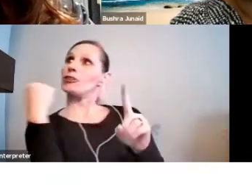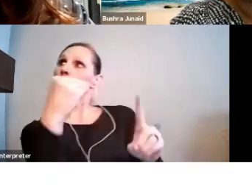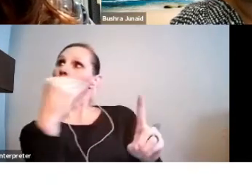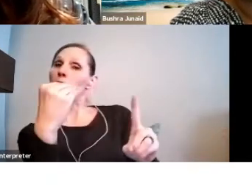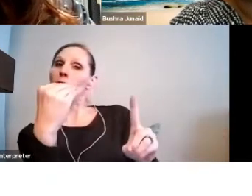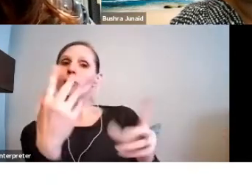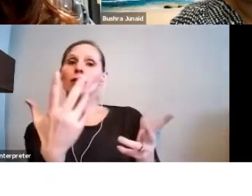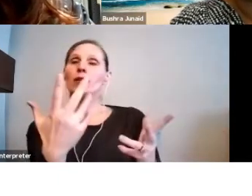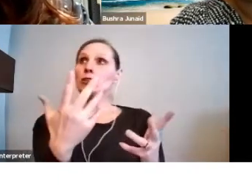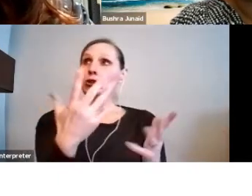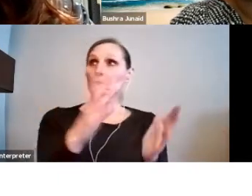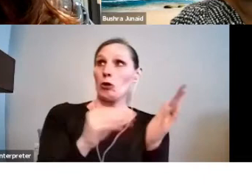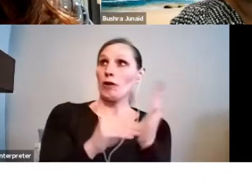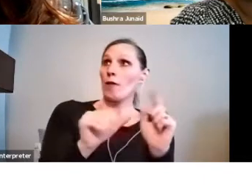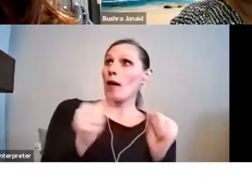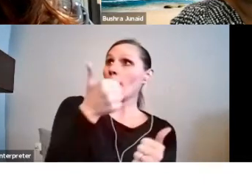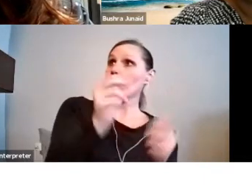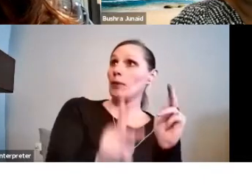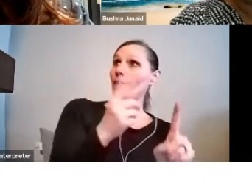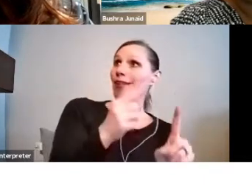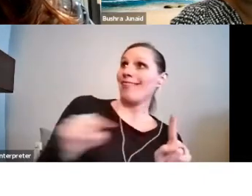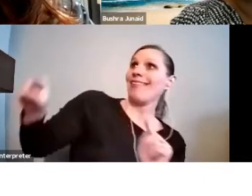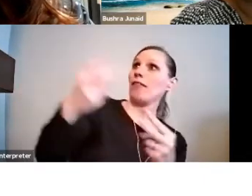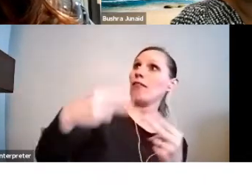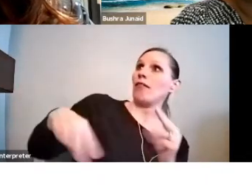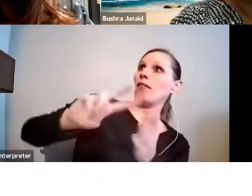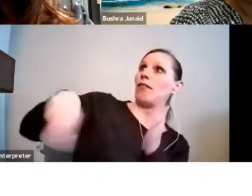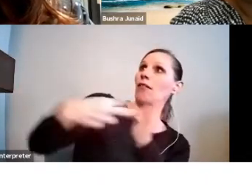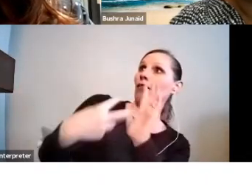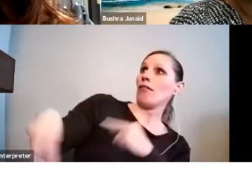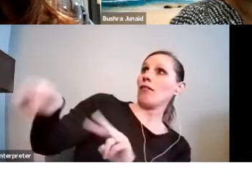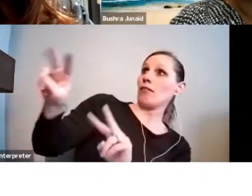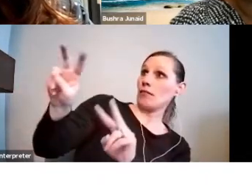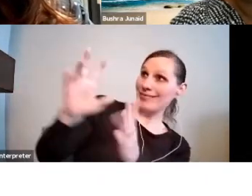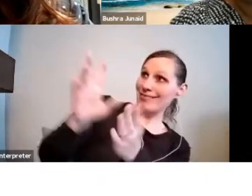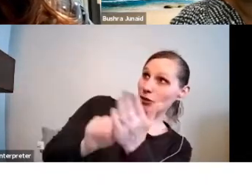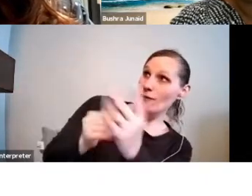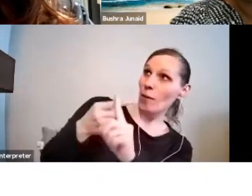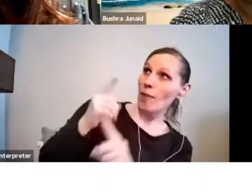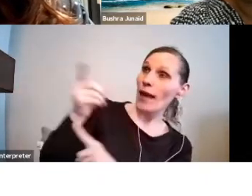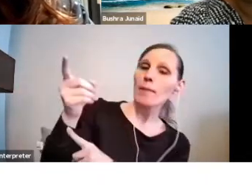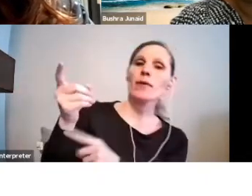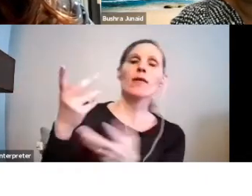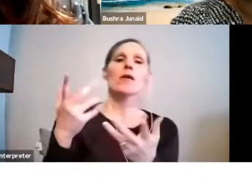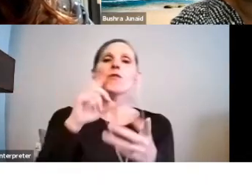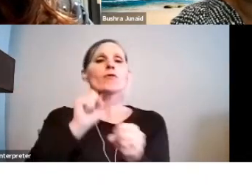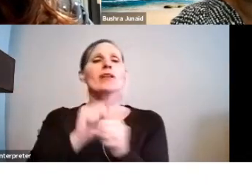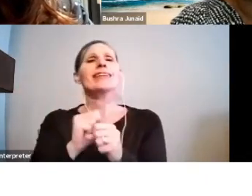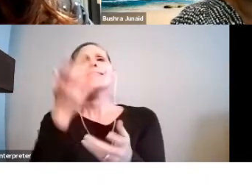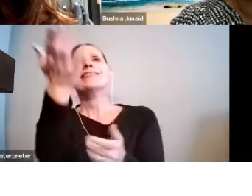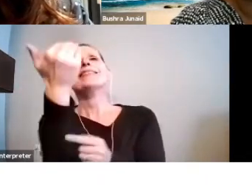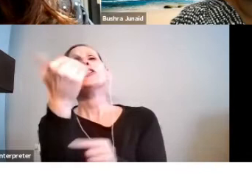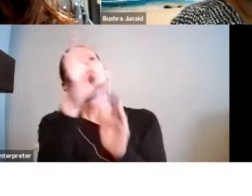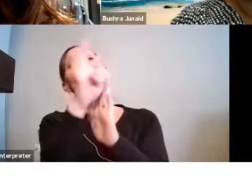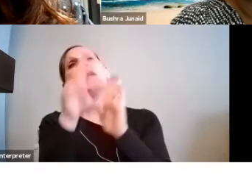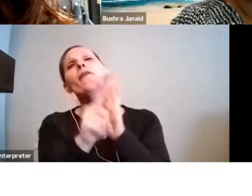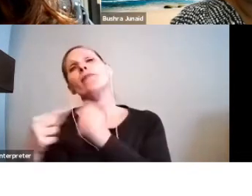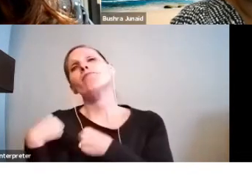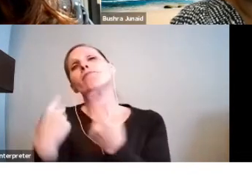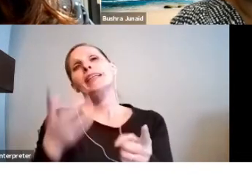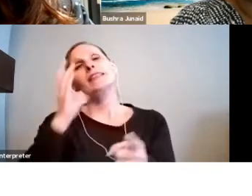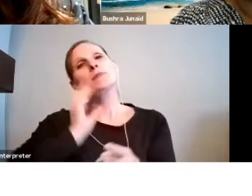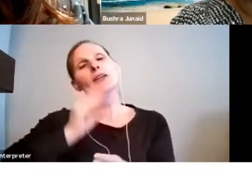some of your achievements or milestones along the way? Tell us about your background and how it may have influenced your work.